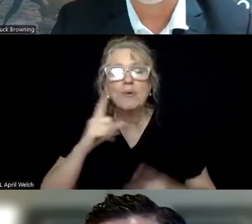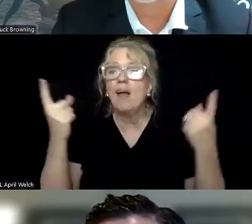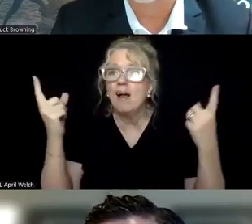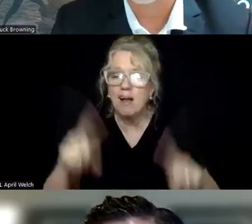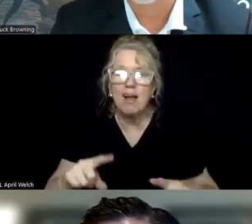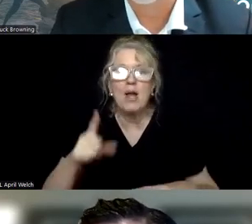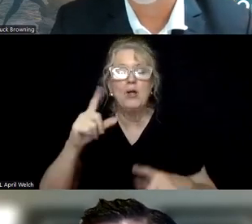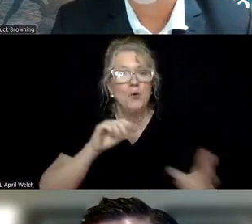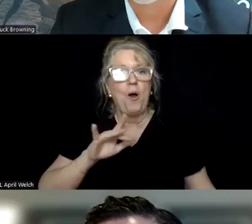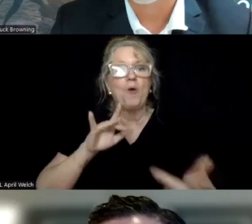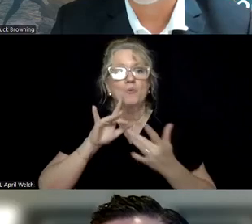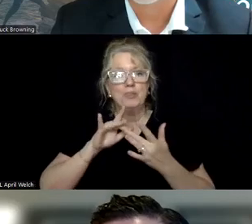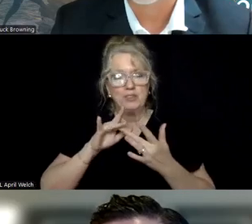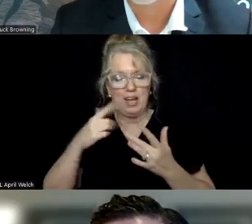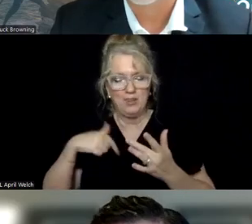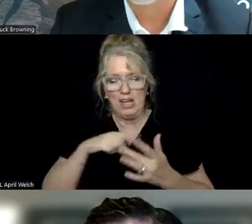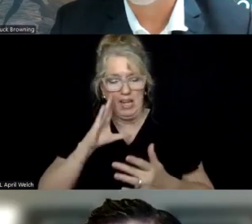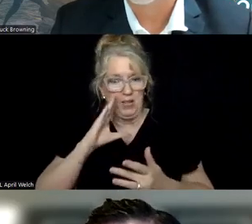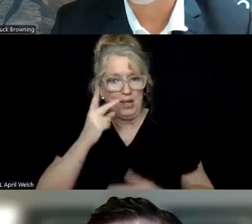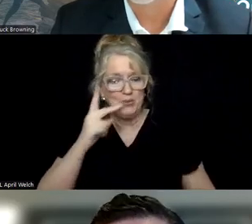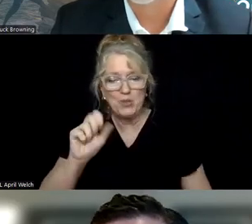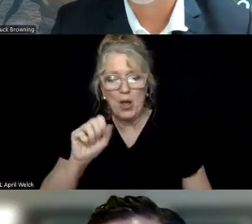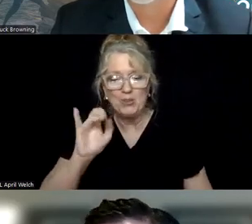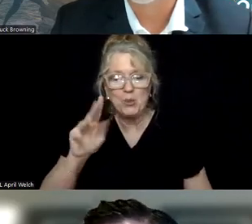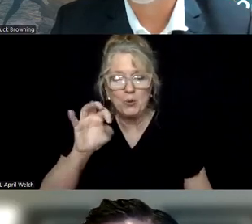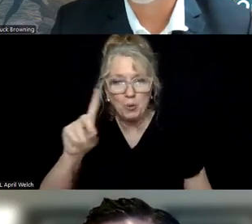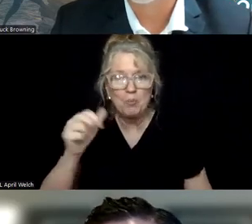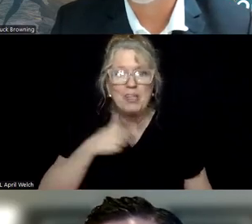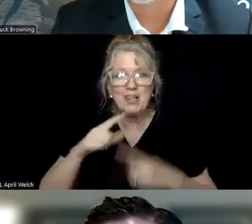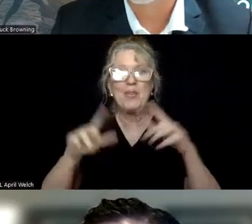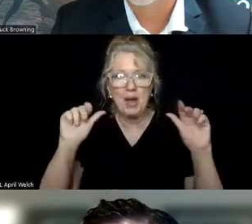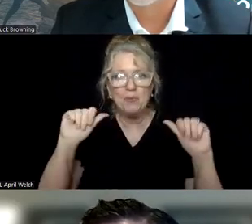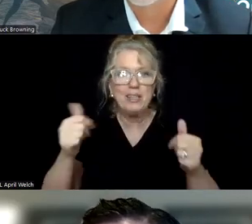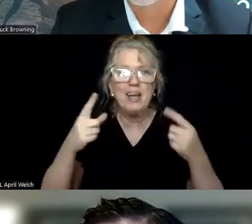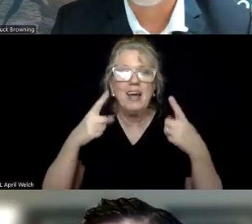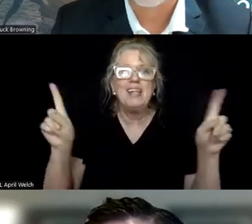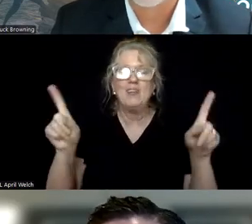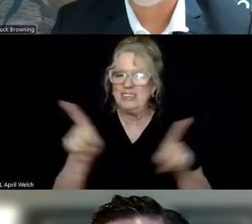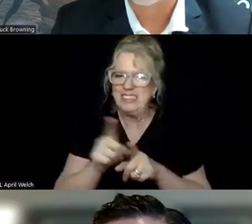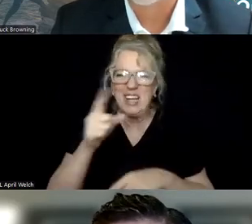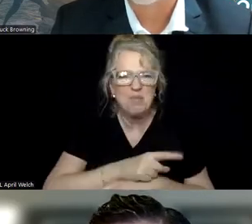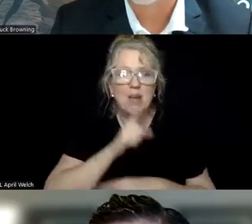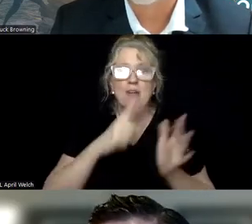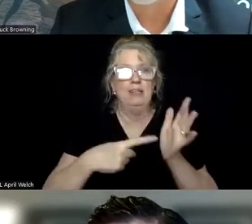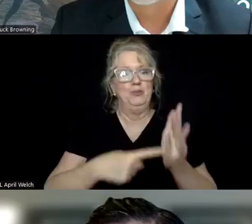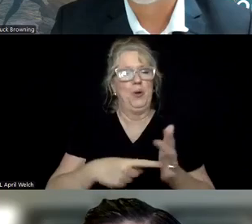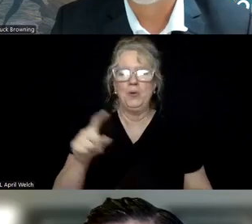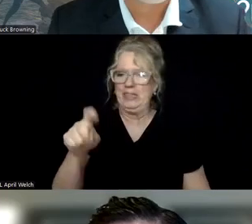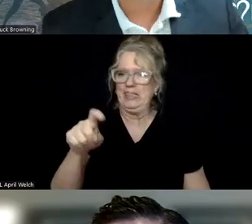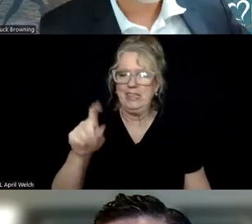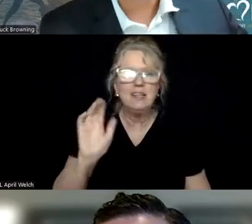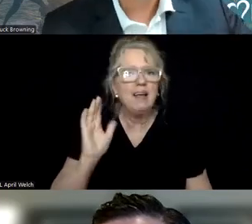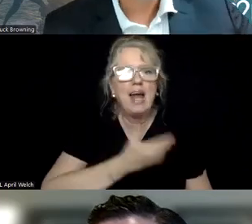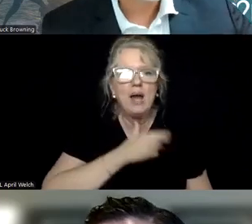you all reached out and we saw online that social media that we both did our announcements on the same day, but it's just speaks to the need and the great work